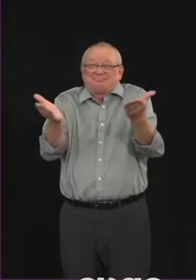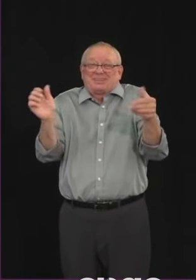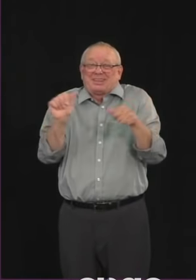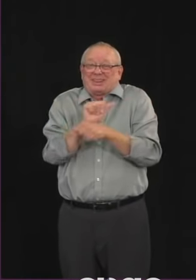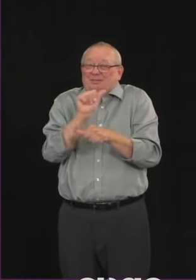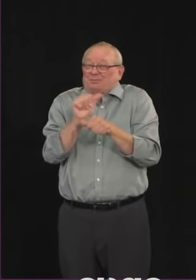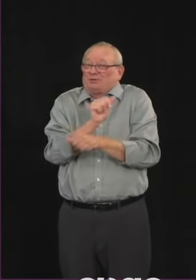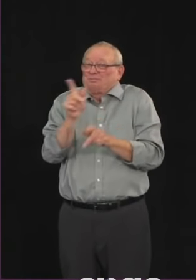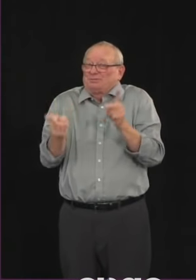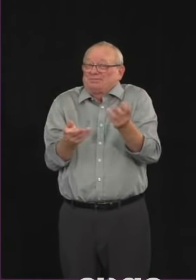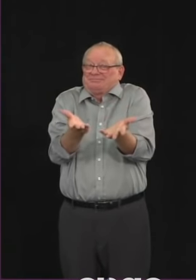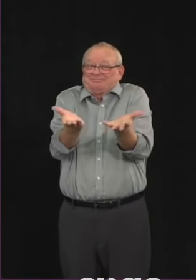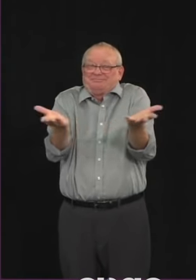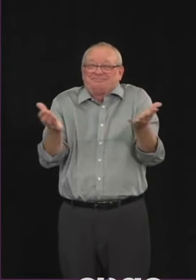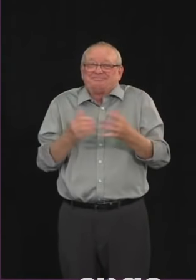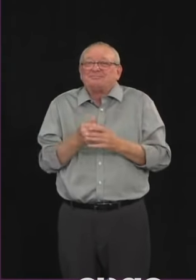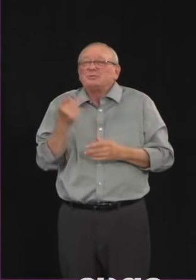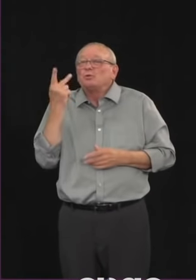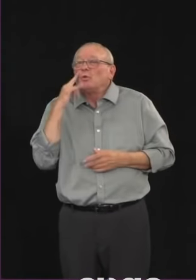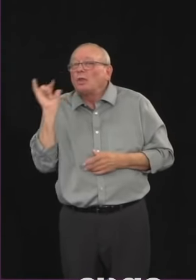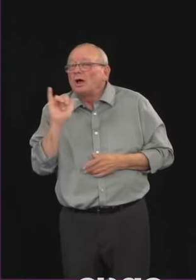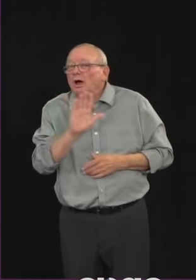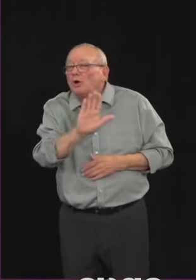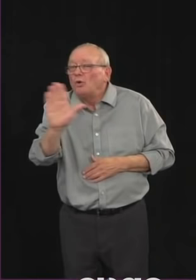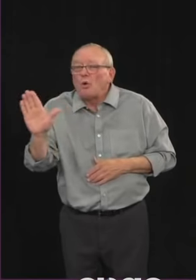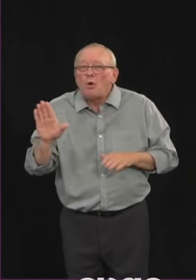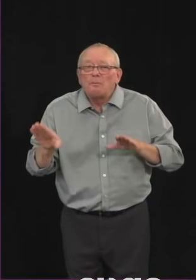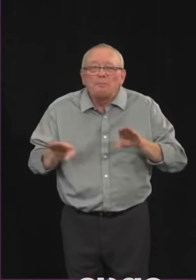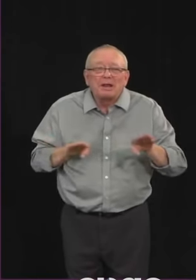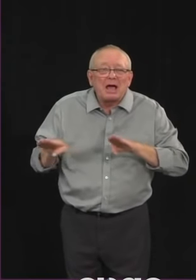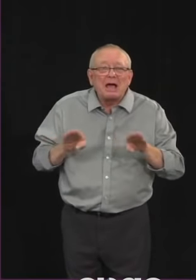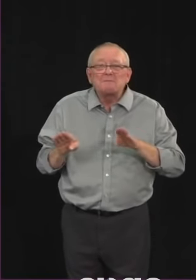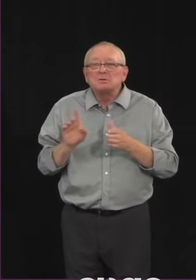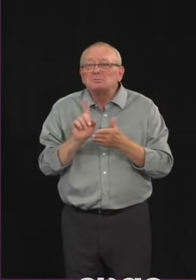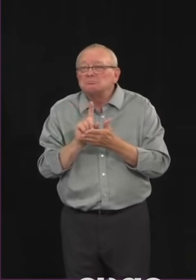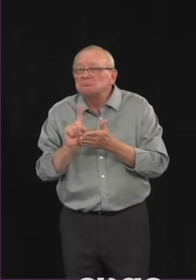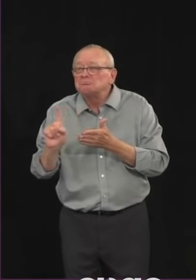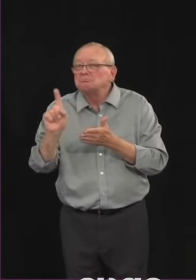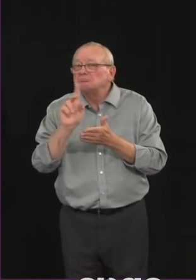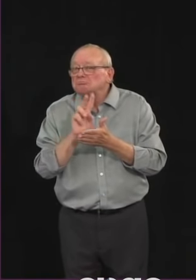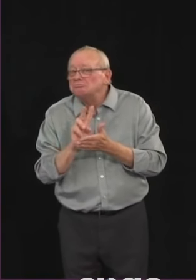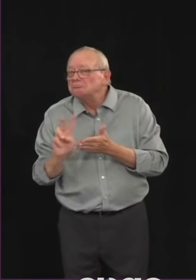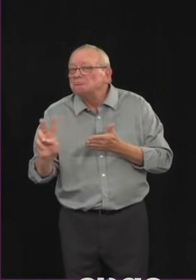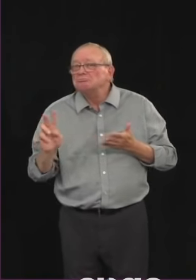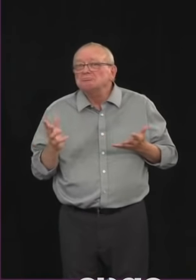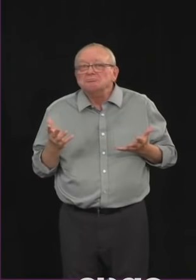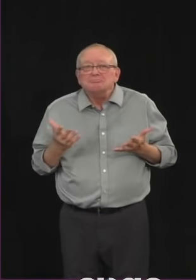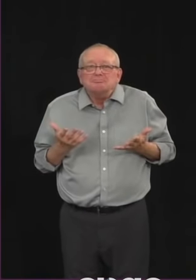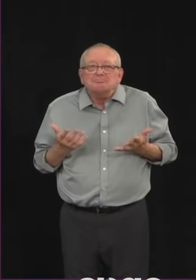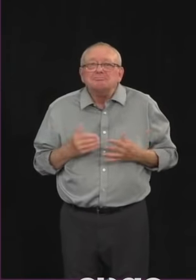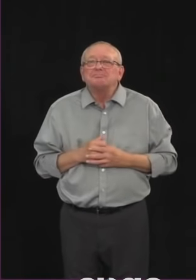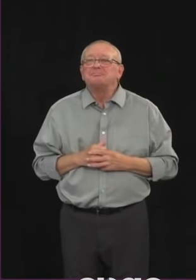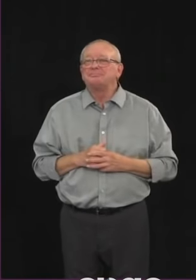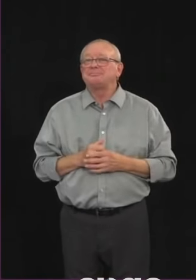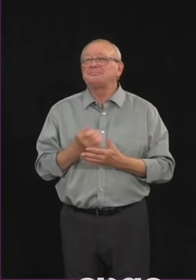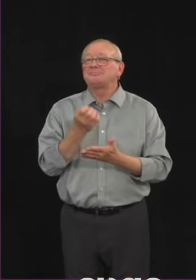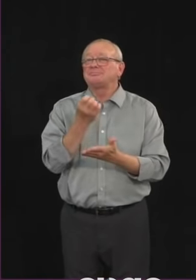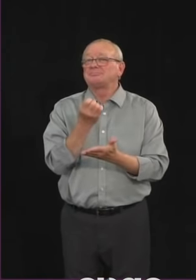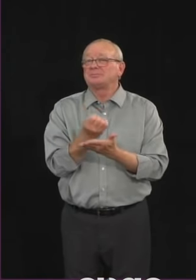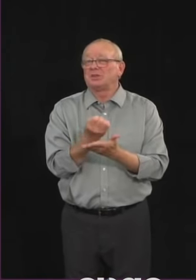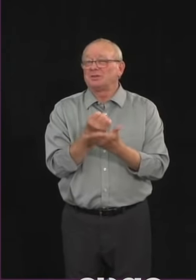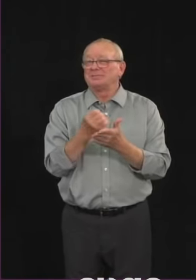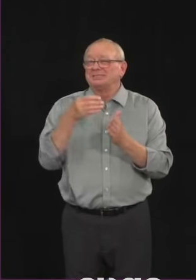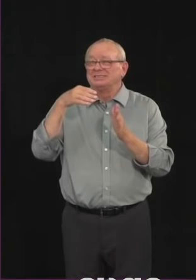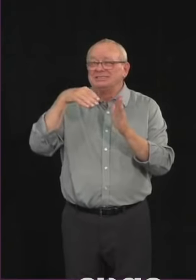the days and weeks to come. What I can tell you is we are moving forward with the economic recovery plan uh, because I am,